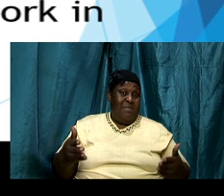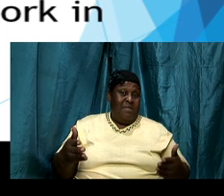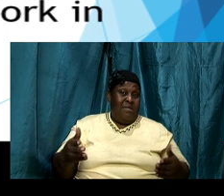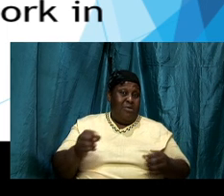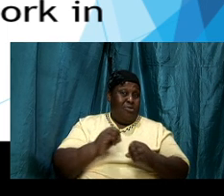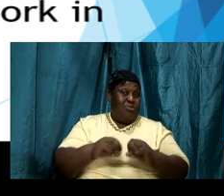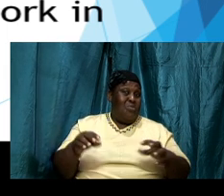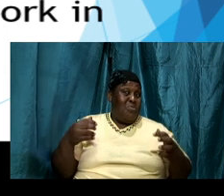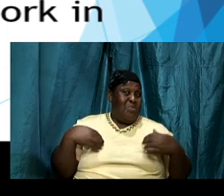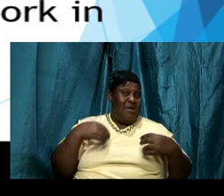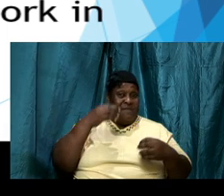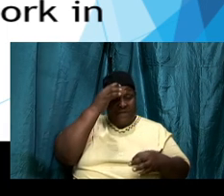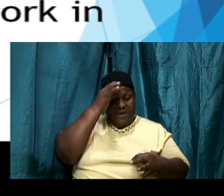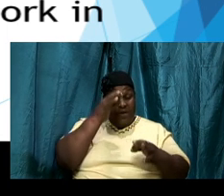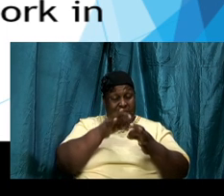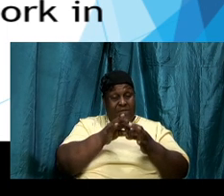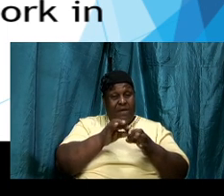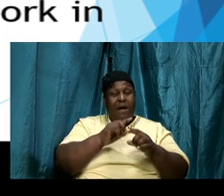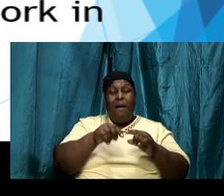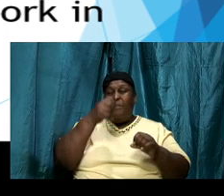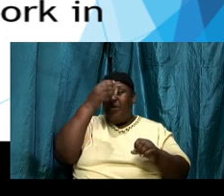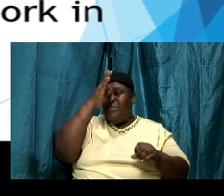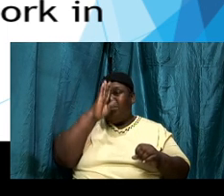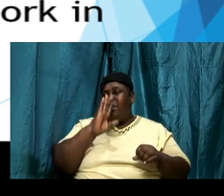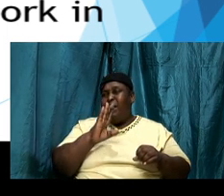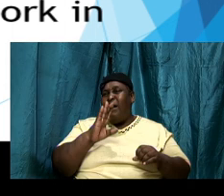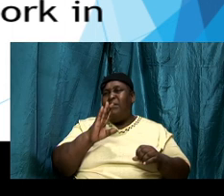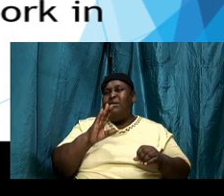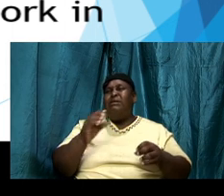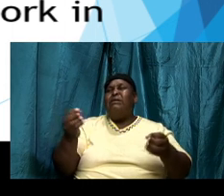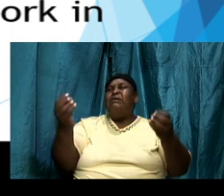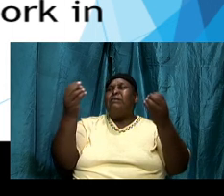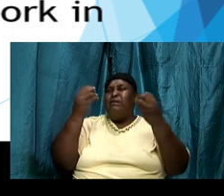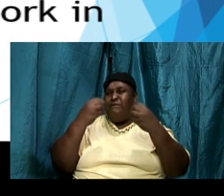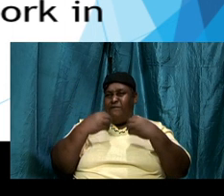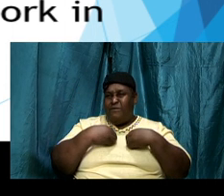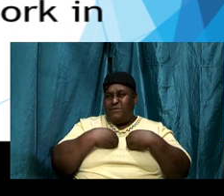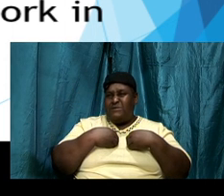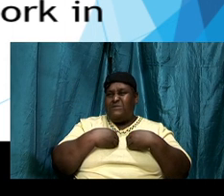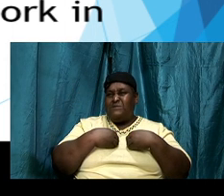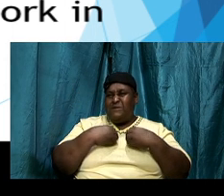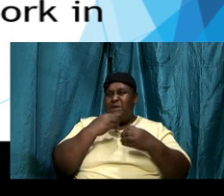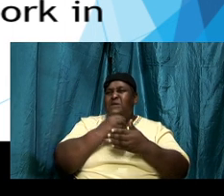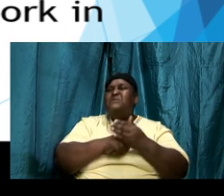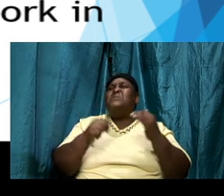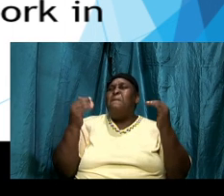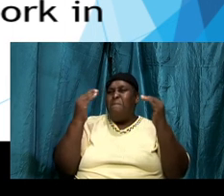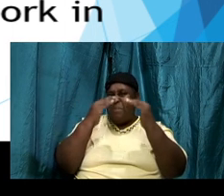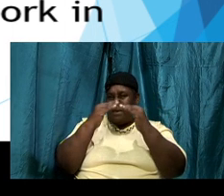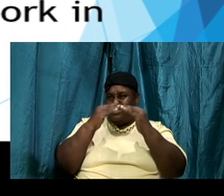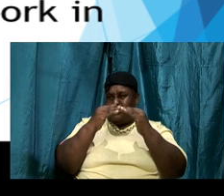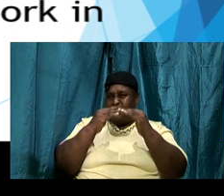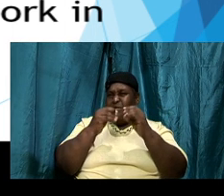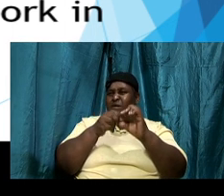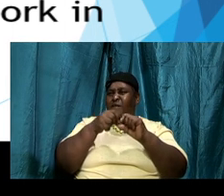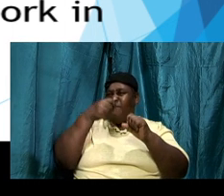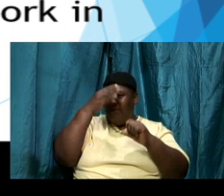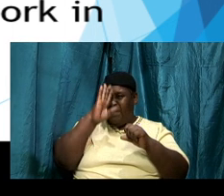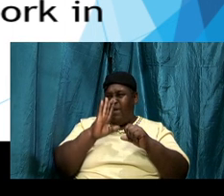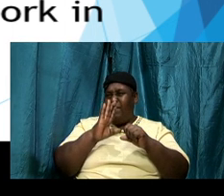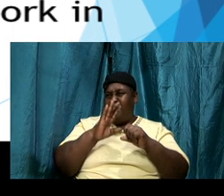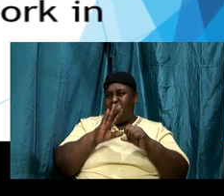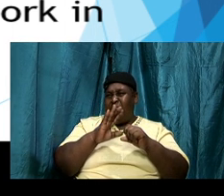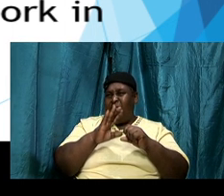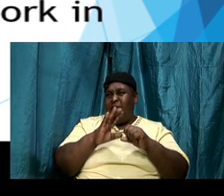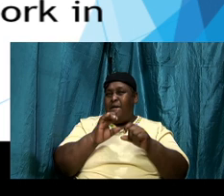one of us a certain measure so at least we have the minimum that we needed to have to get the Holy Ghost all of us